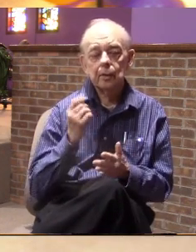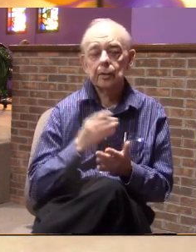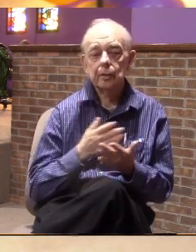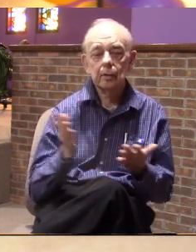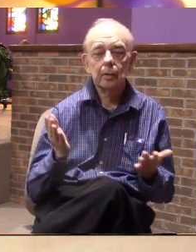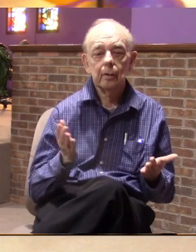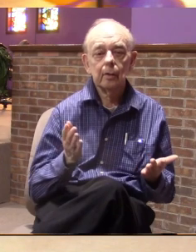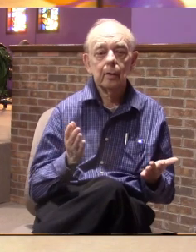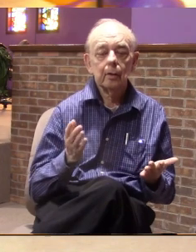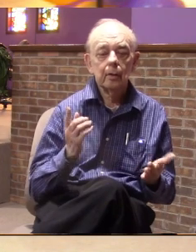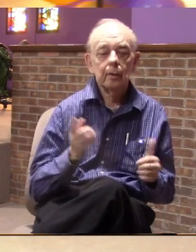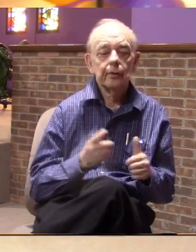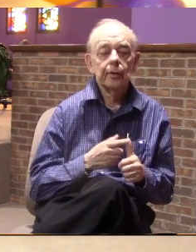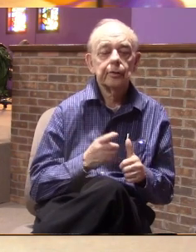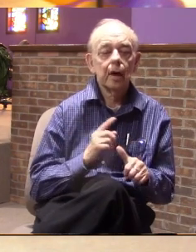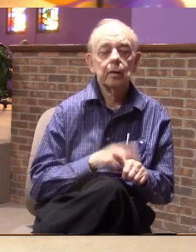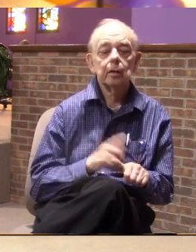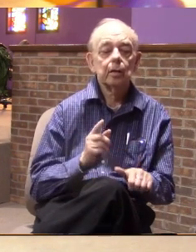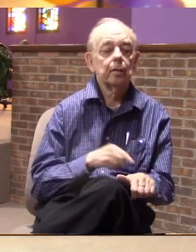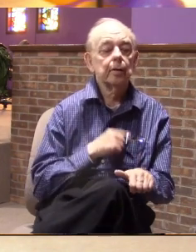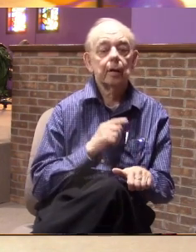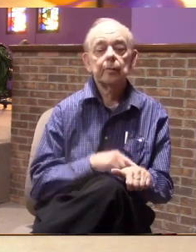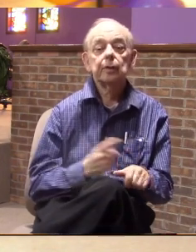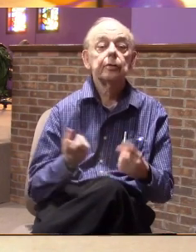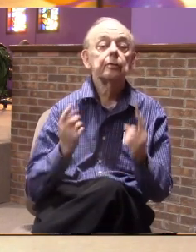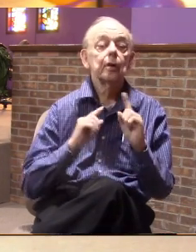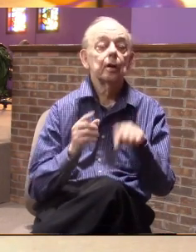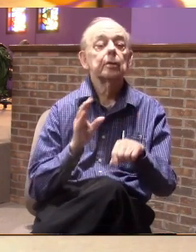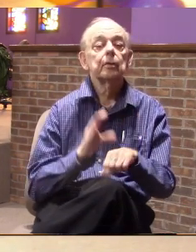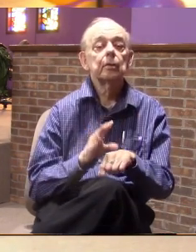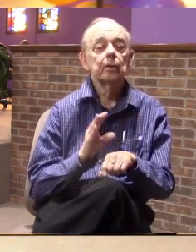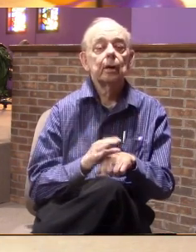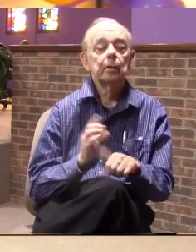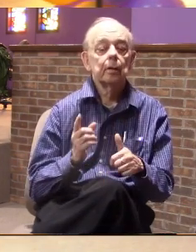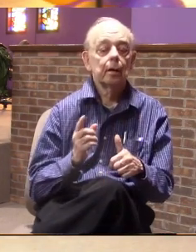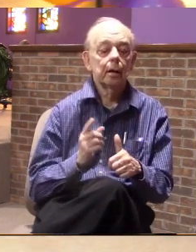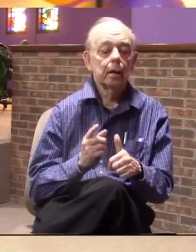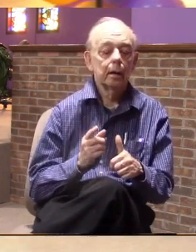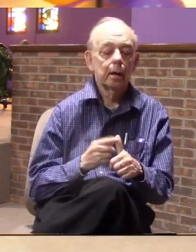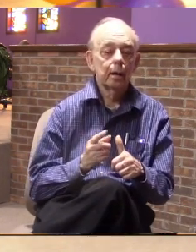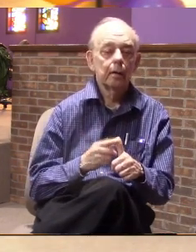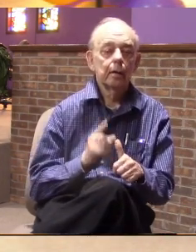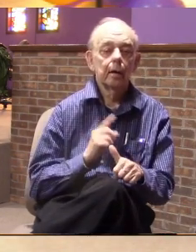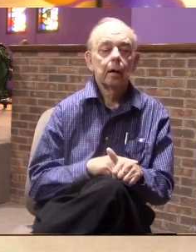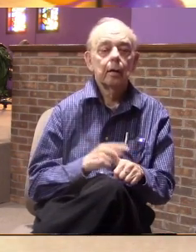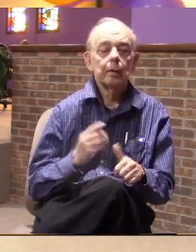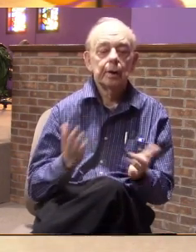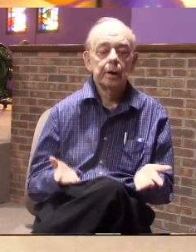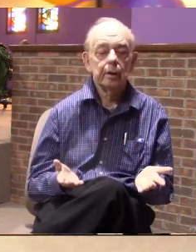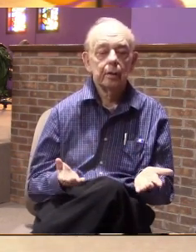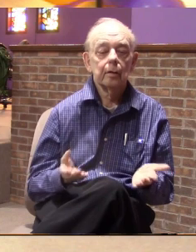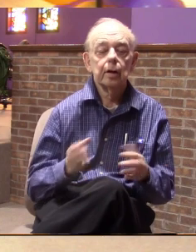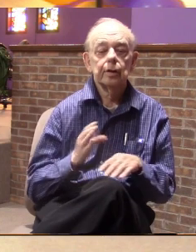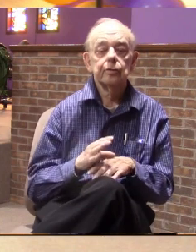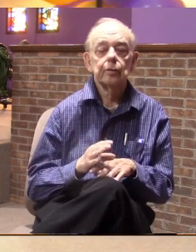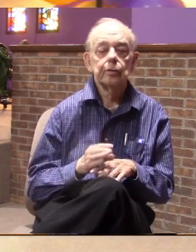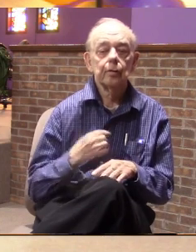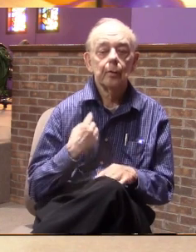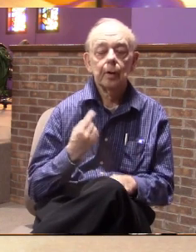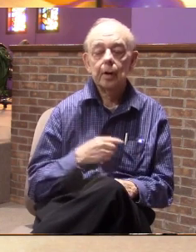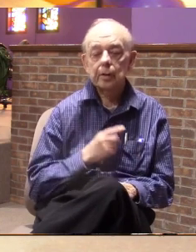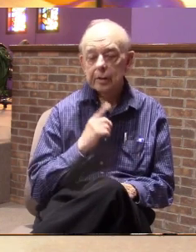of you, this has been the first time in a long time that you've been in church. This is the first time you've ever been here. We're strange people.